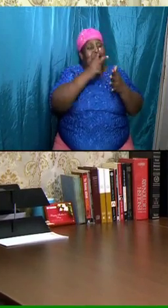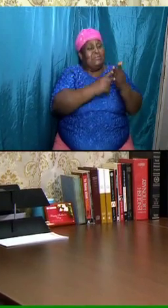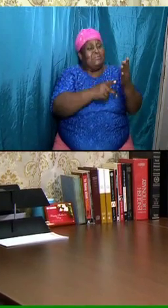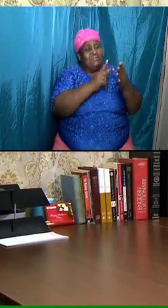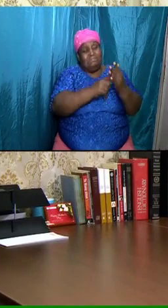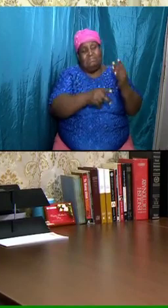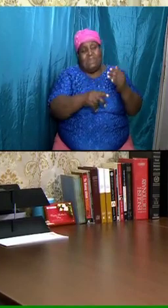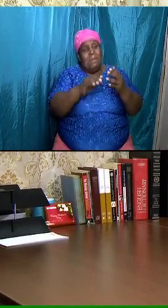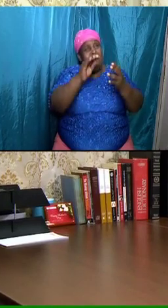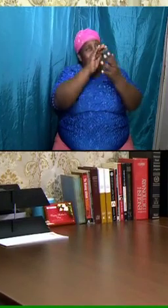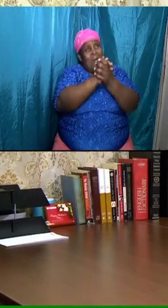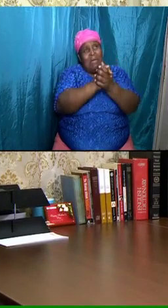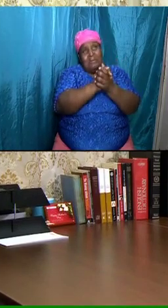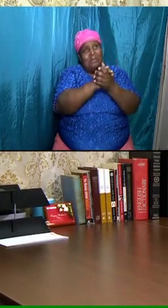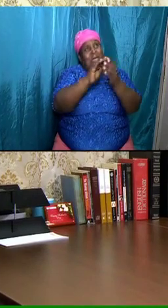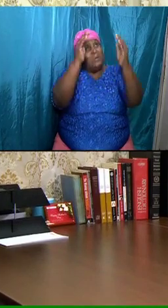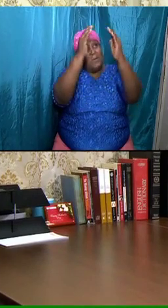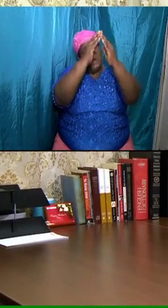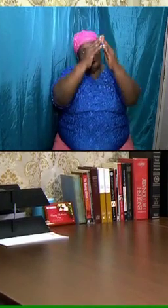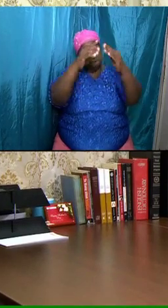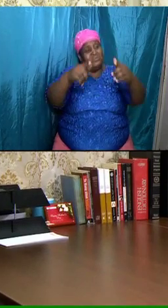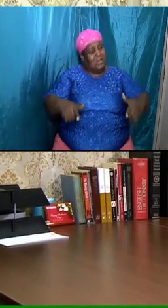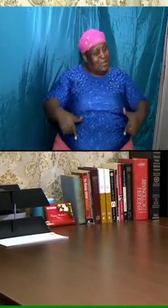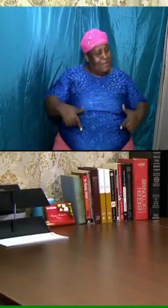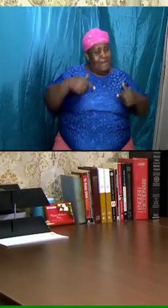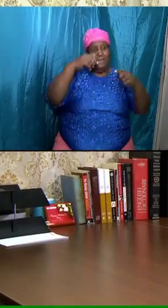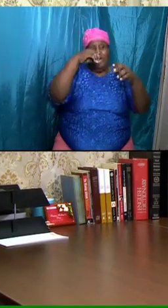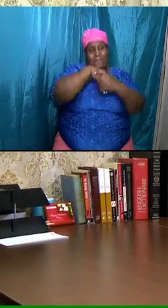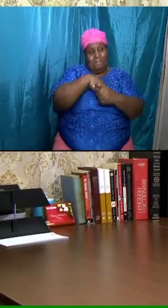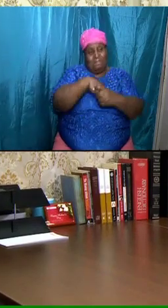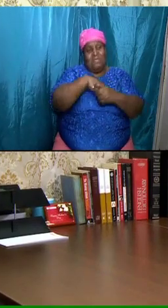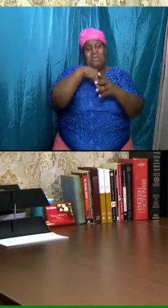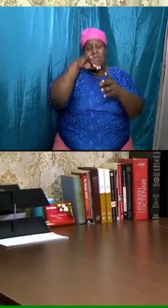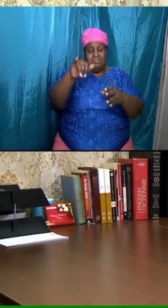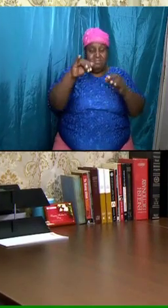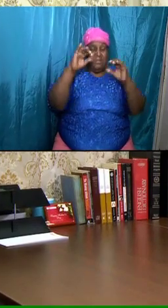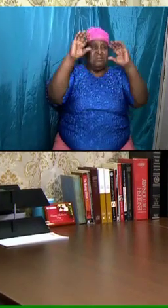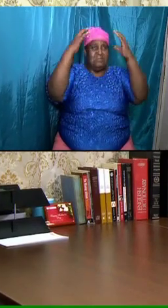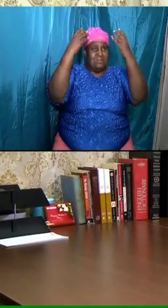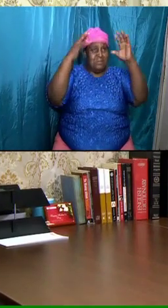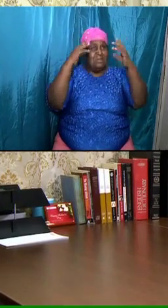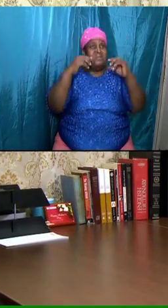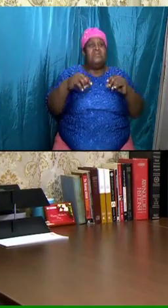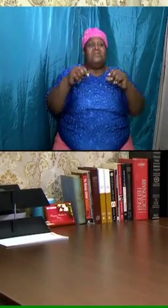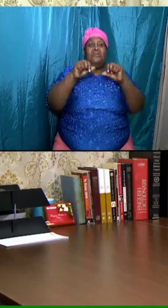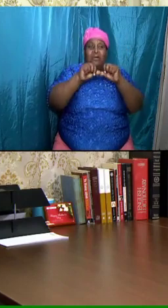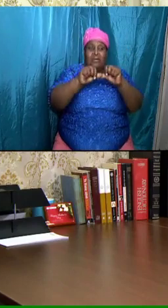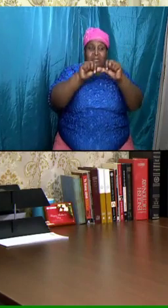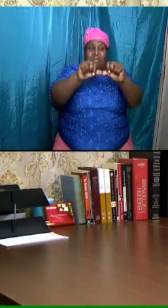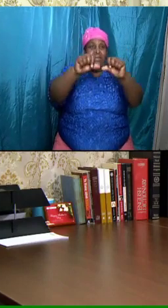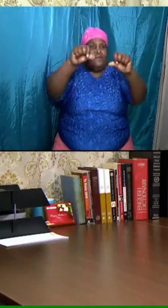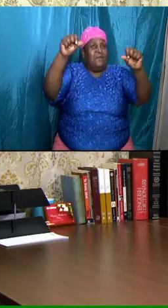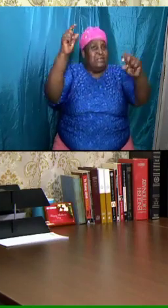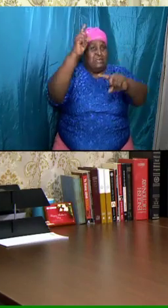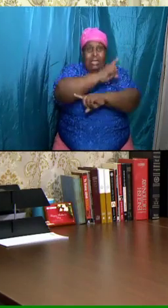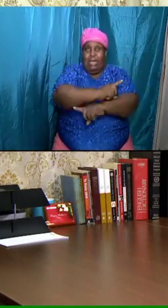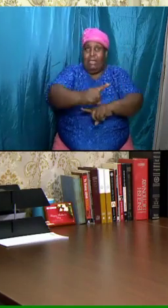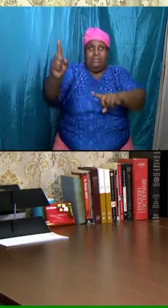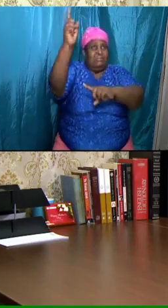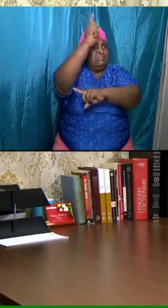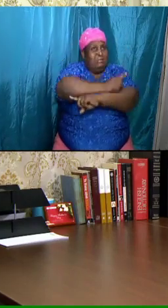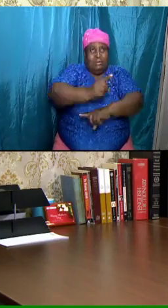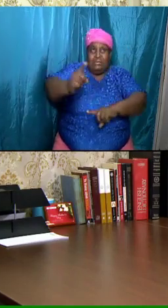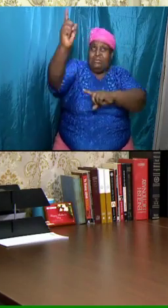house we're there we're going to be in that ceremony went on for this it's not like us